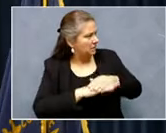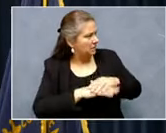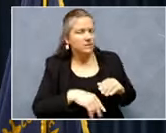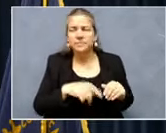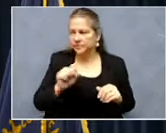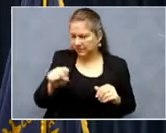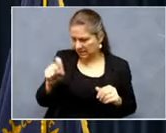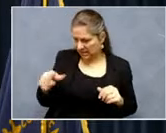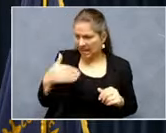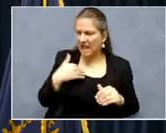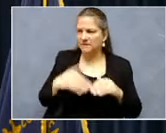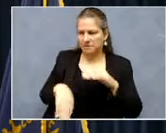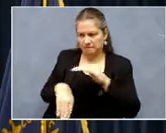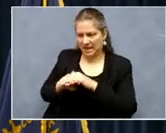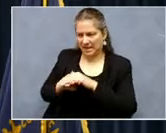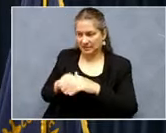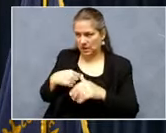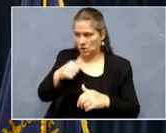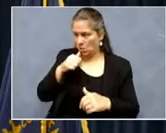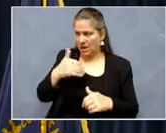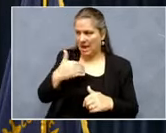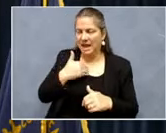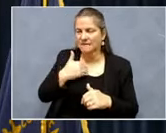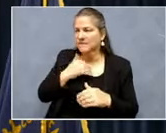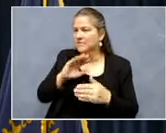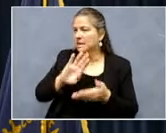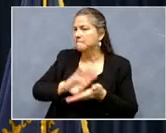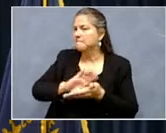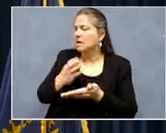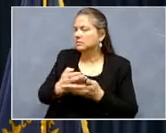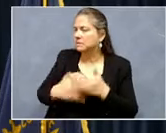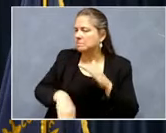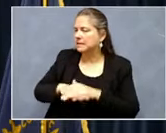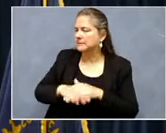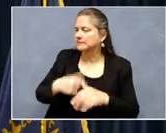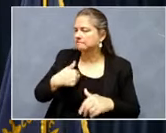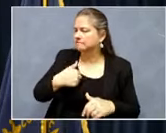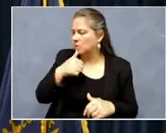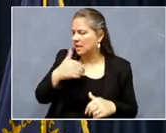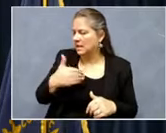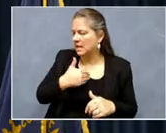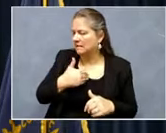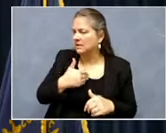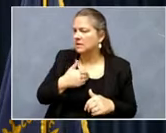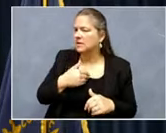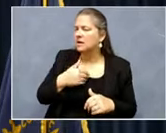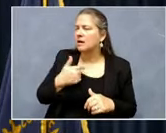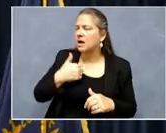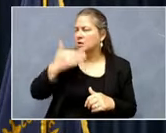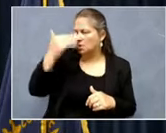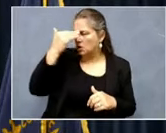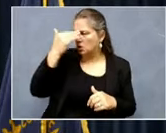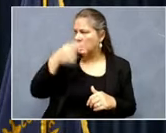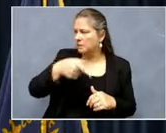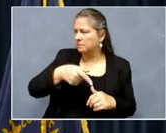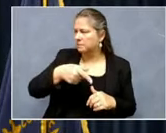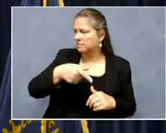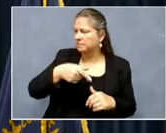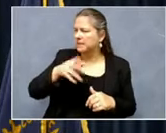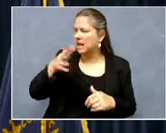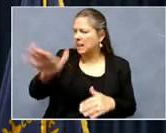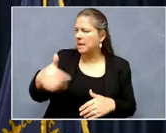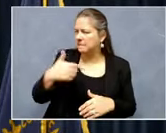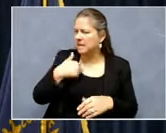a ceiling. I don't have it in my notes about the amount, uh, that you can secure. I know that is in there and let us get you the